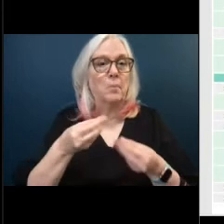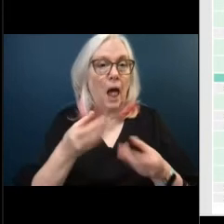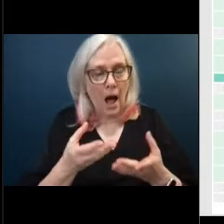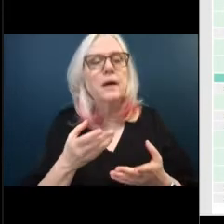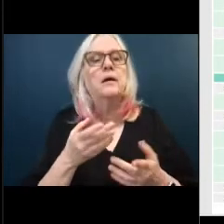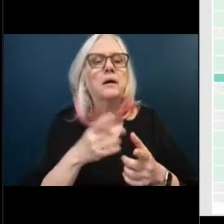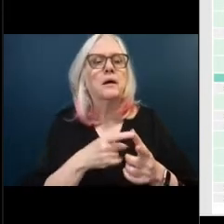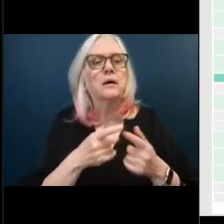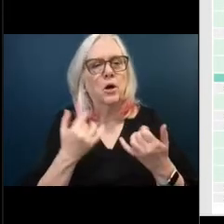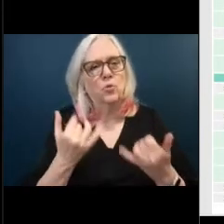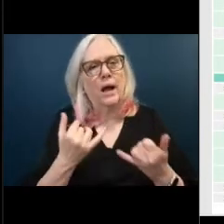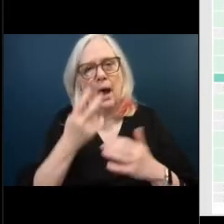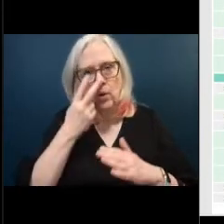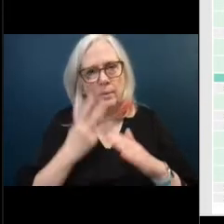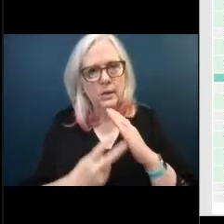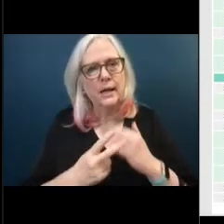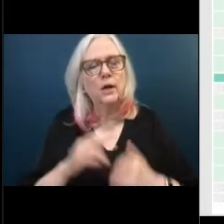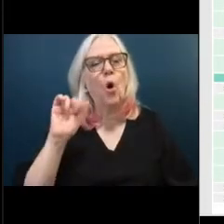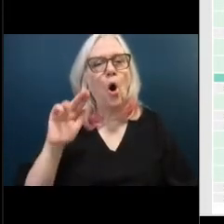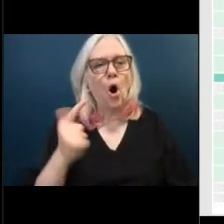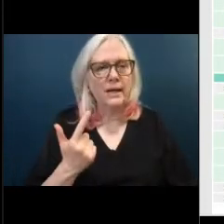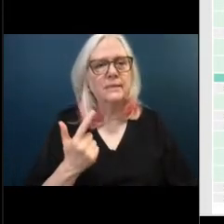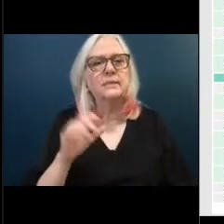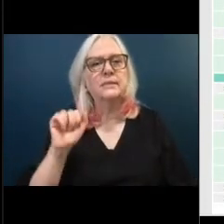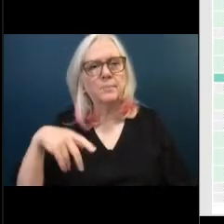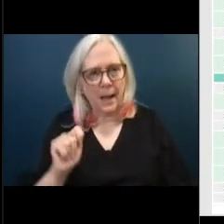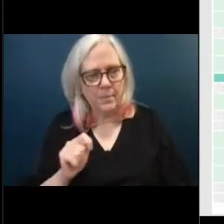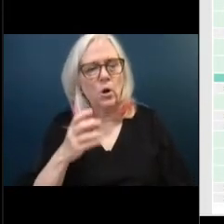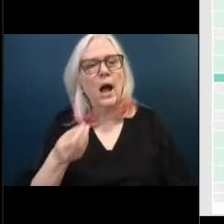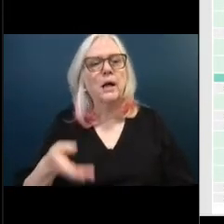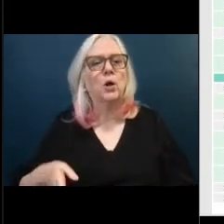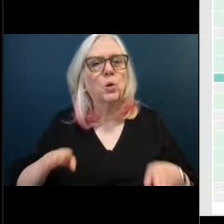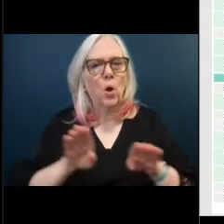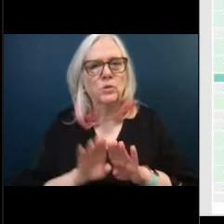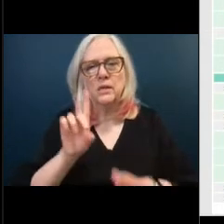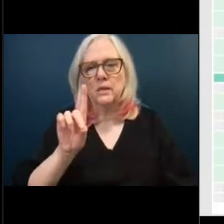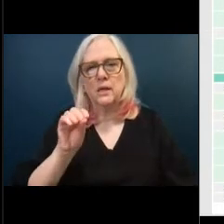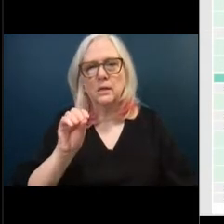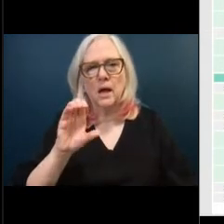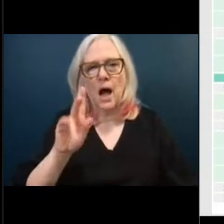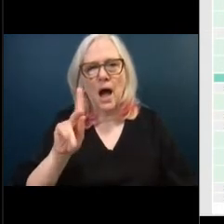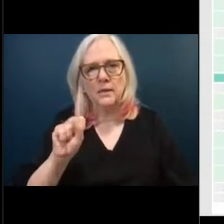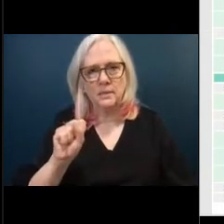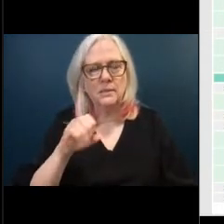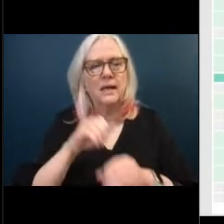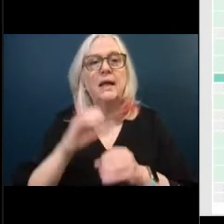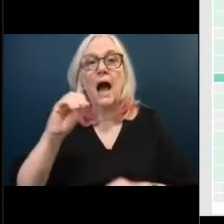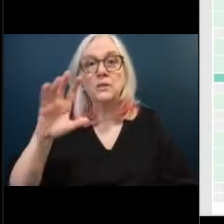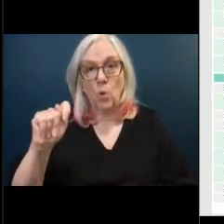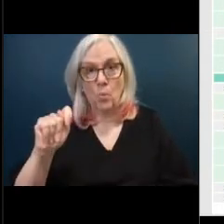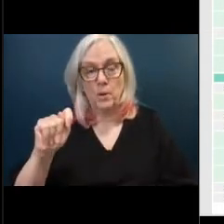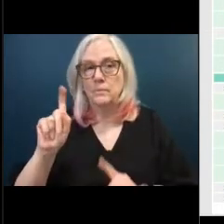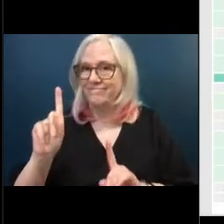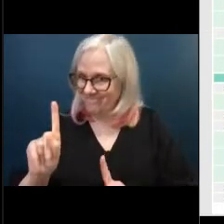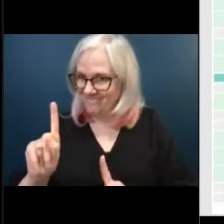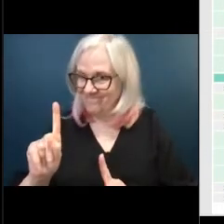august september and shutting down the docks in october and put a big asterisk next to that because as soon as we get the